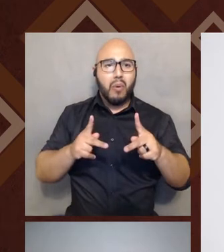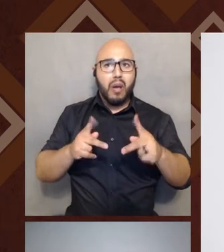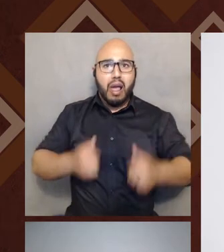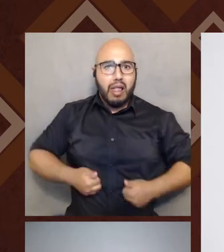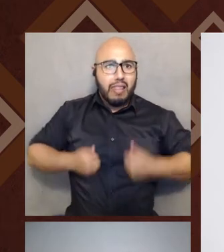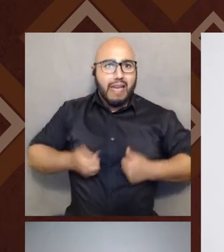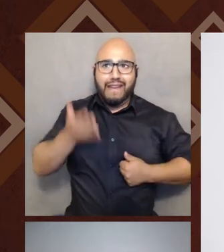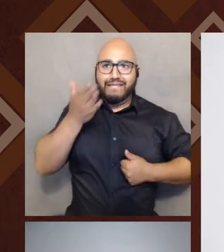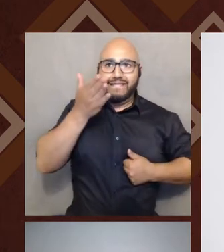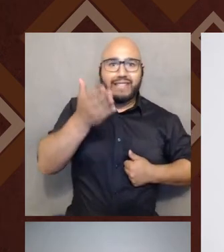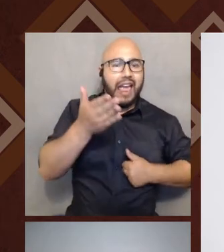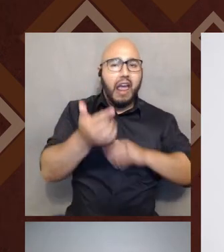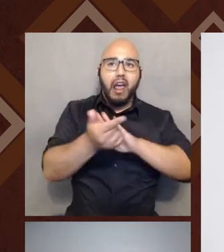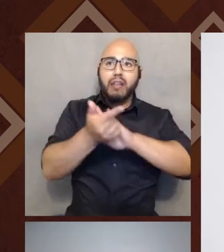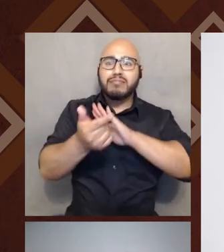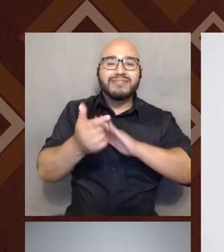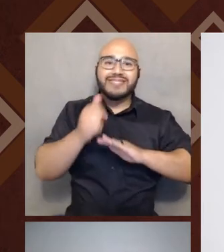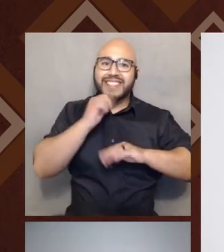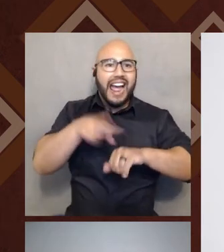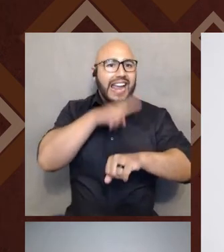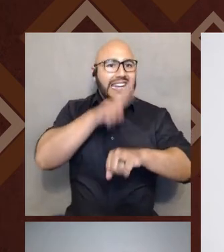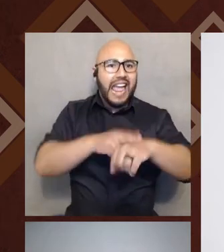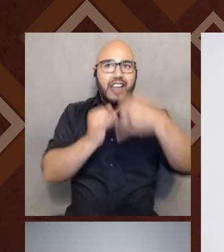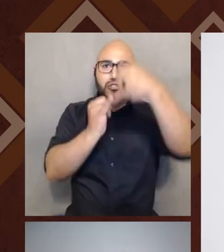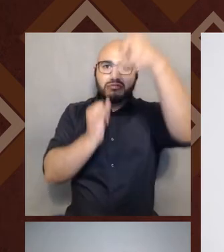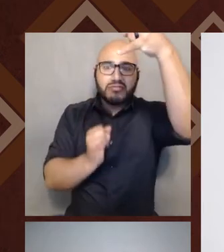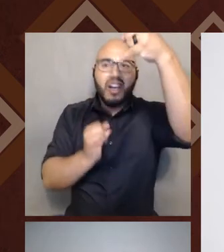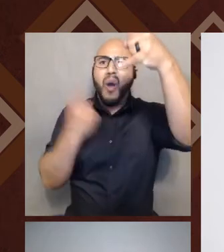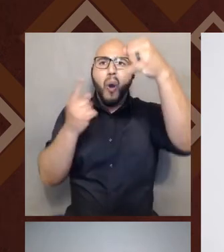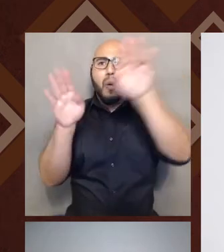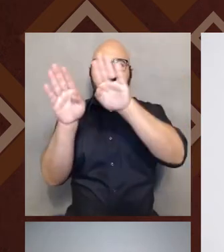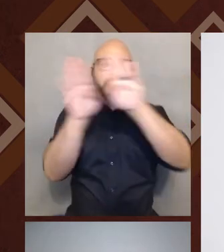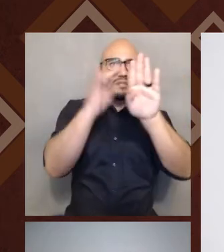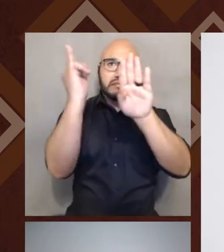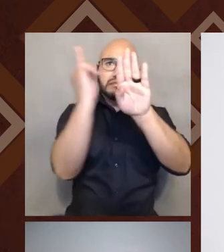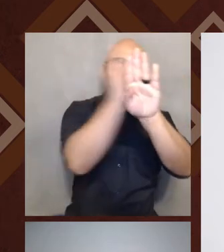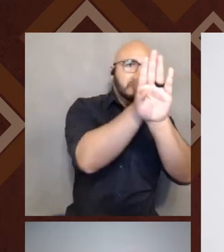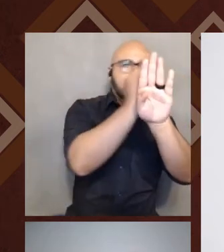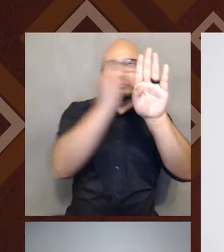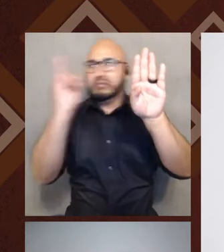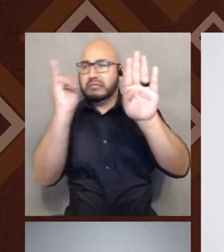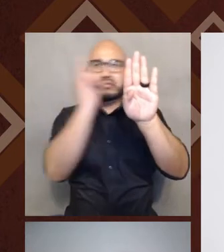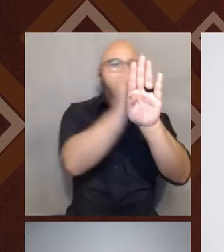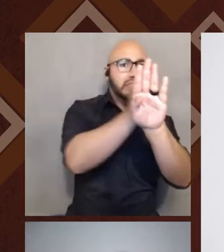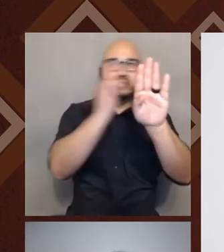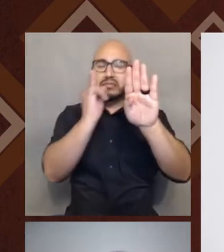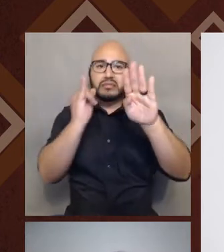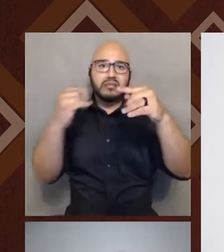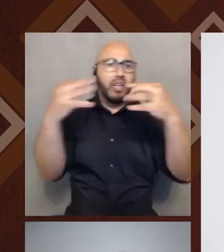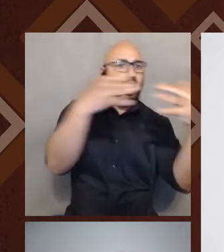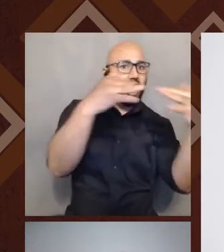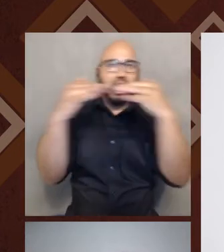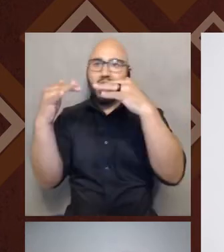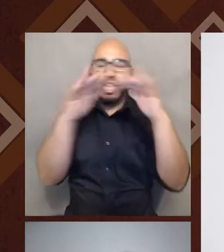It is in a constant state of transition. Prohibited and forbidden are its inhabitants.